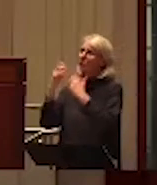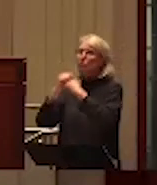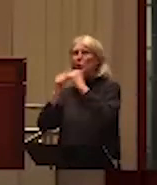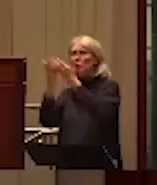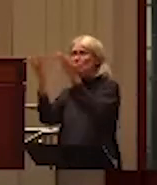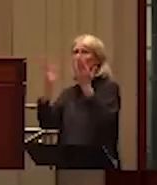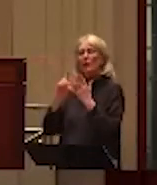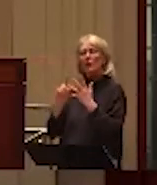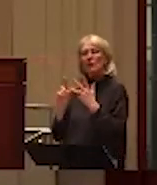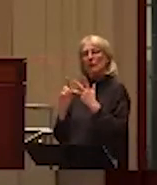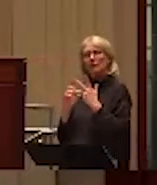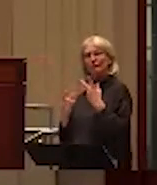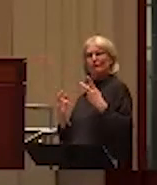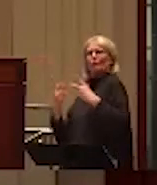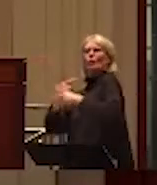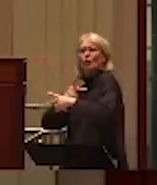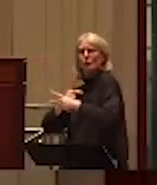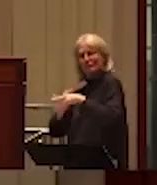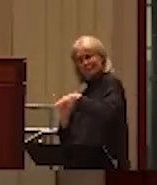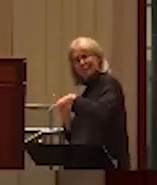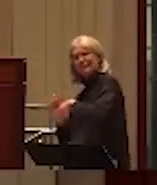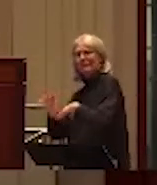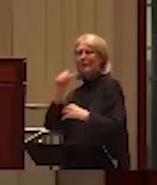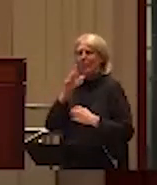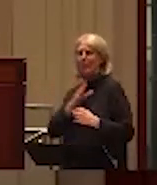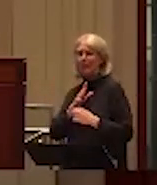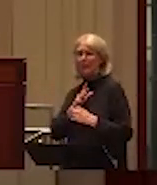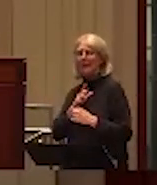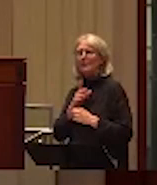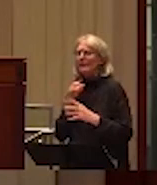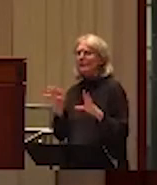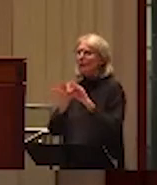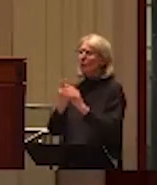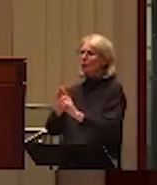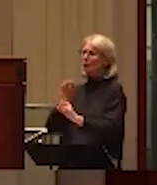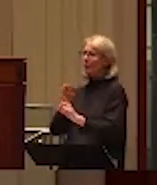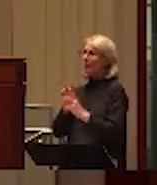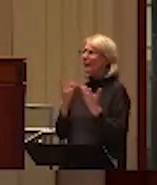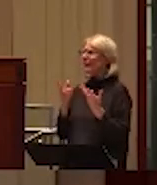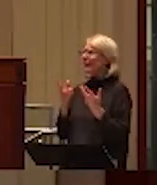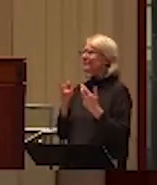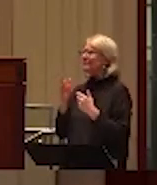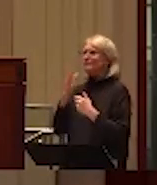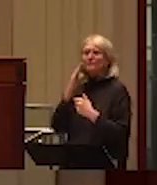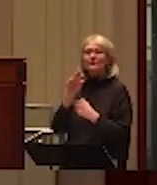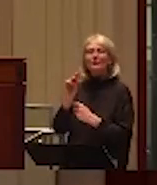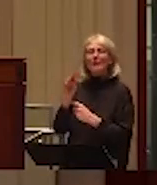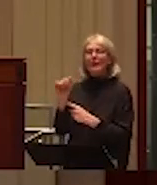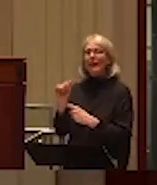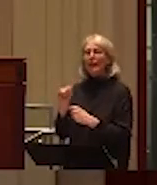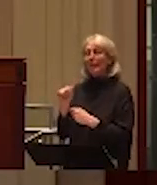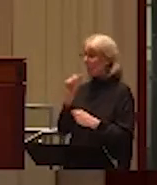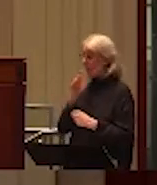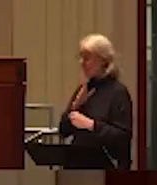perceiving it and thinking about it is that sometimes in the media, violence from women is